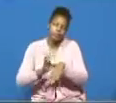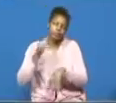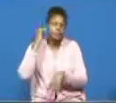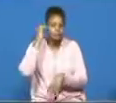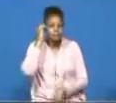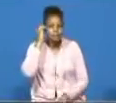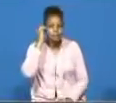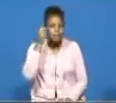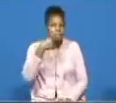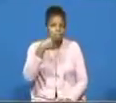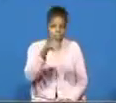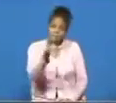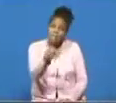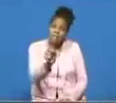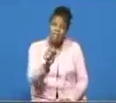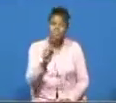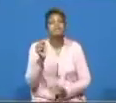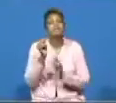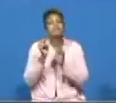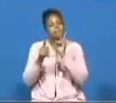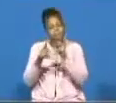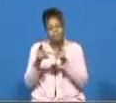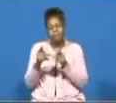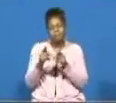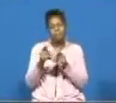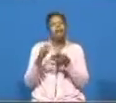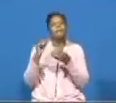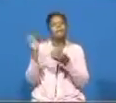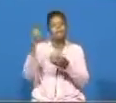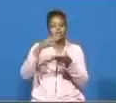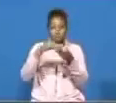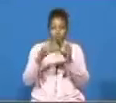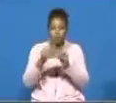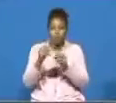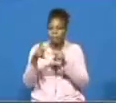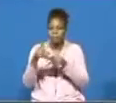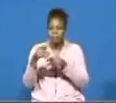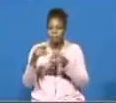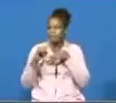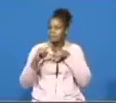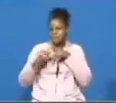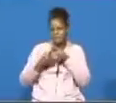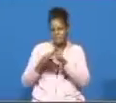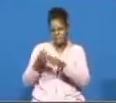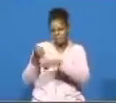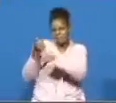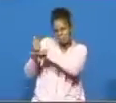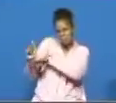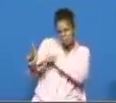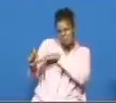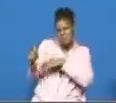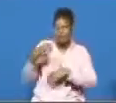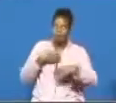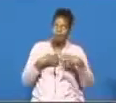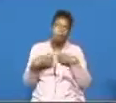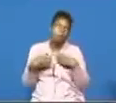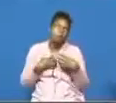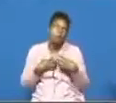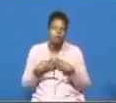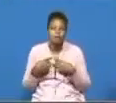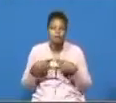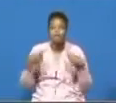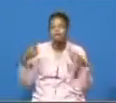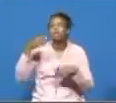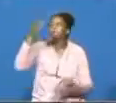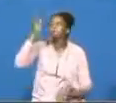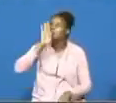i'm yes the people start to speak start to accuse start to complain against